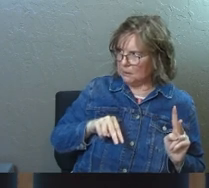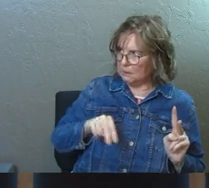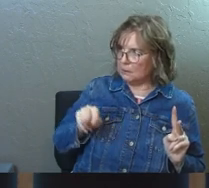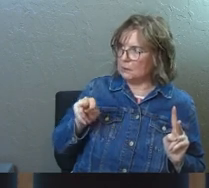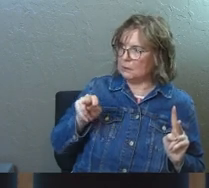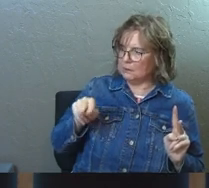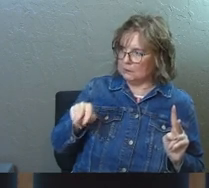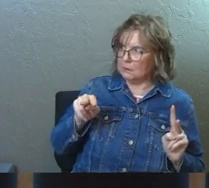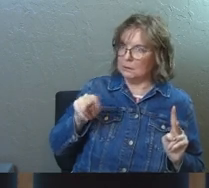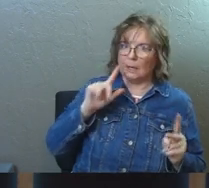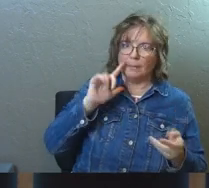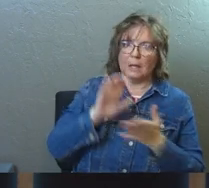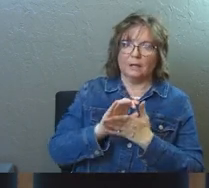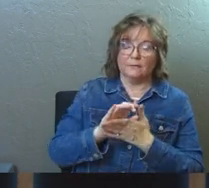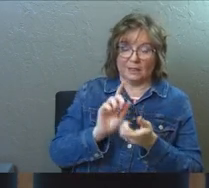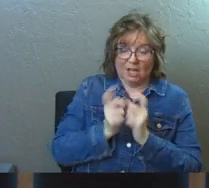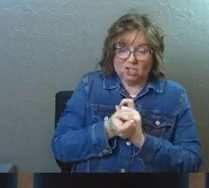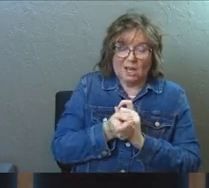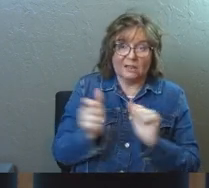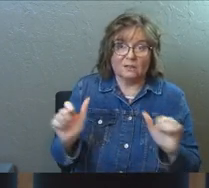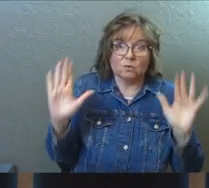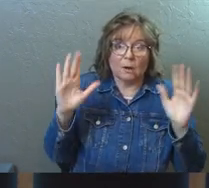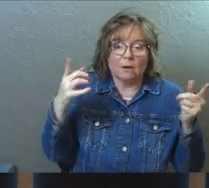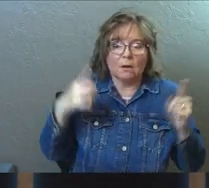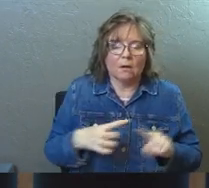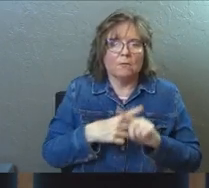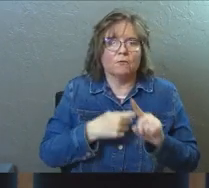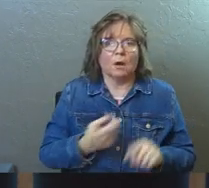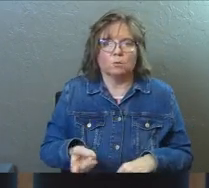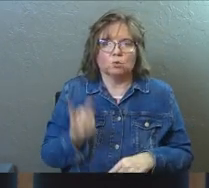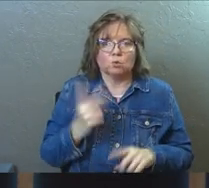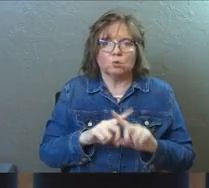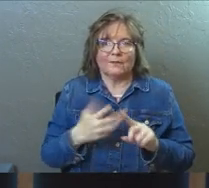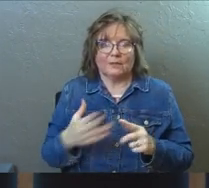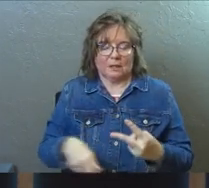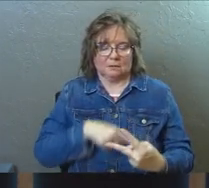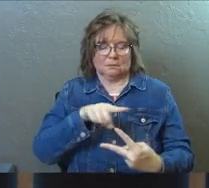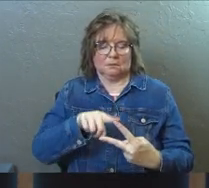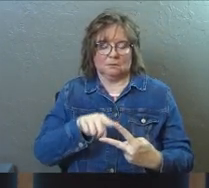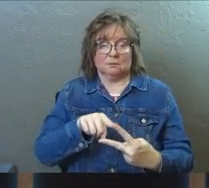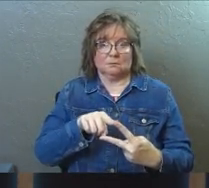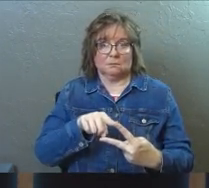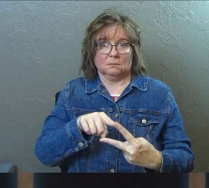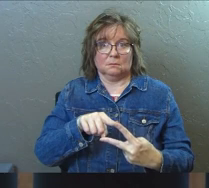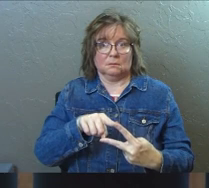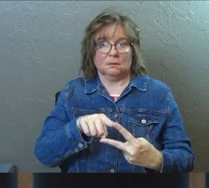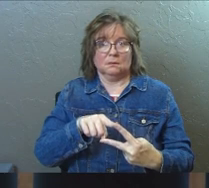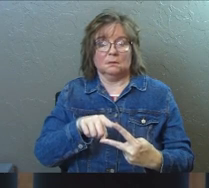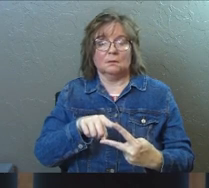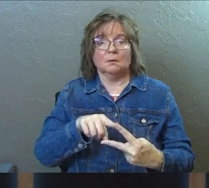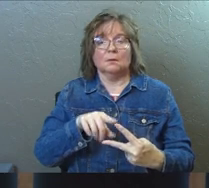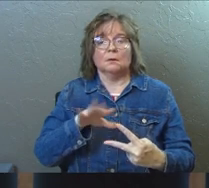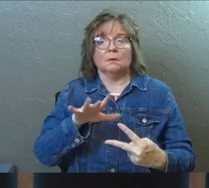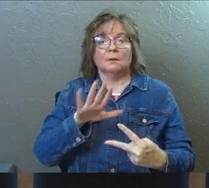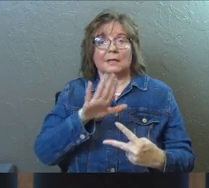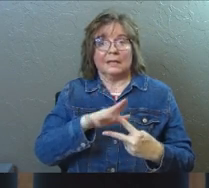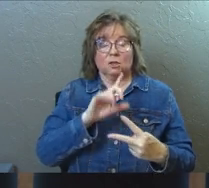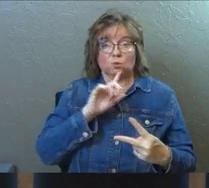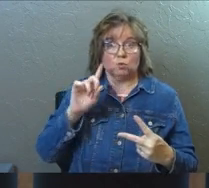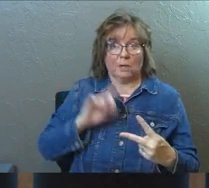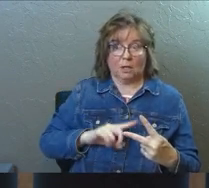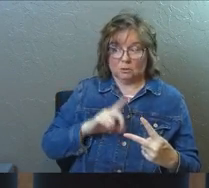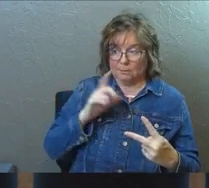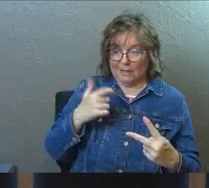that change, that surrender, that life change comes from two different things. The verse just told us. First off, his